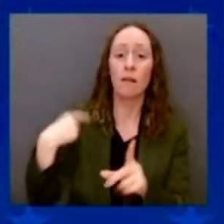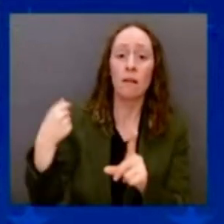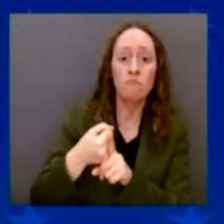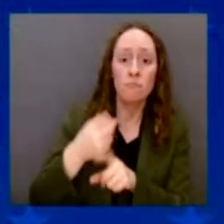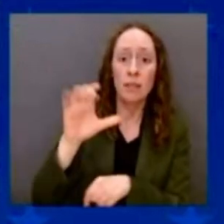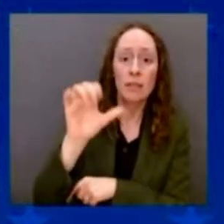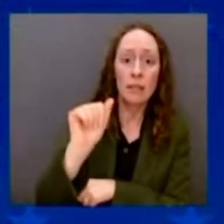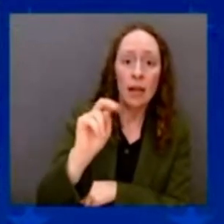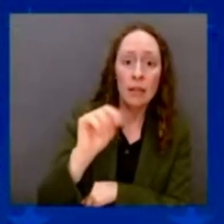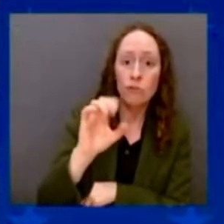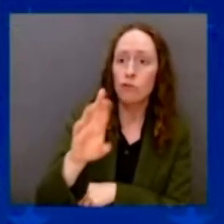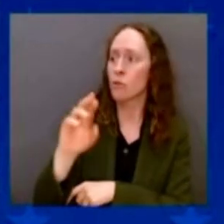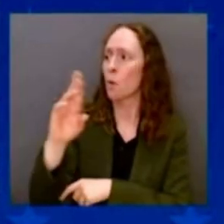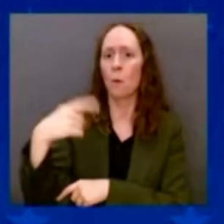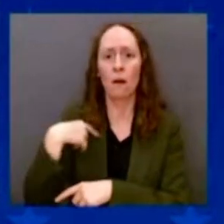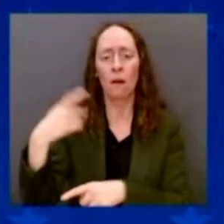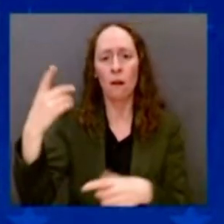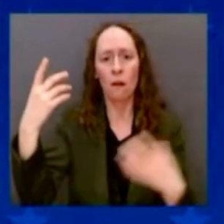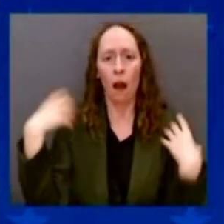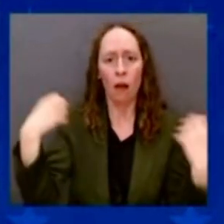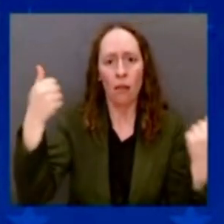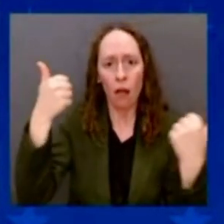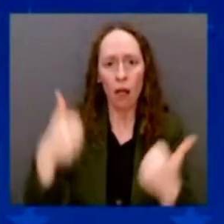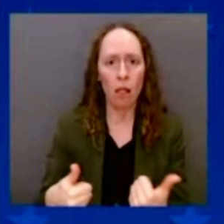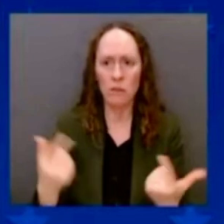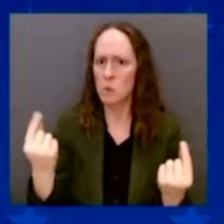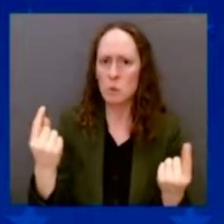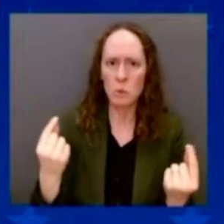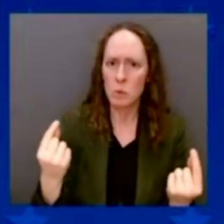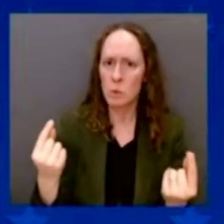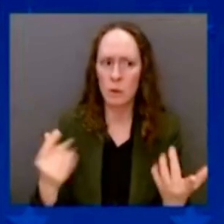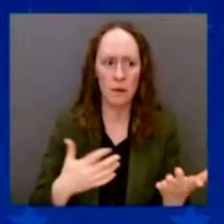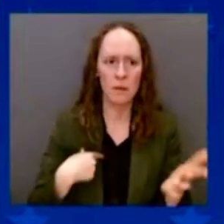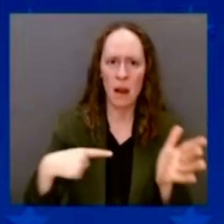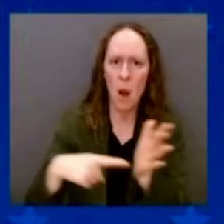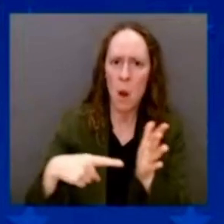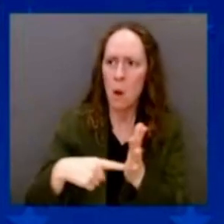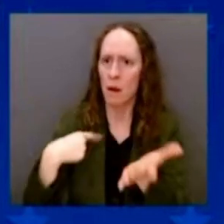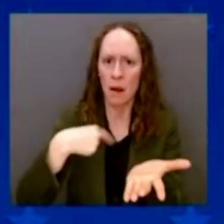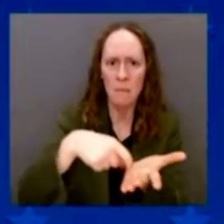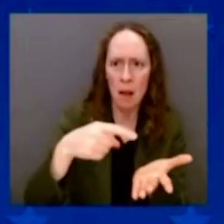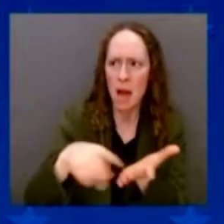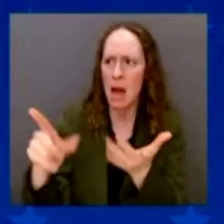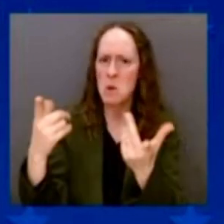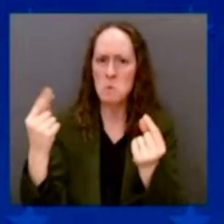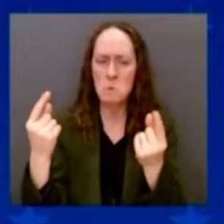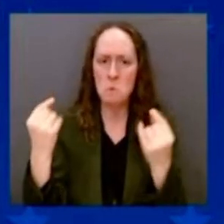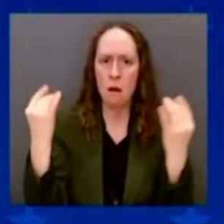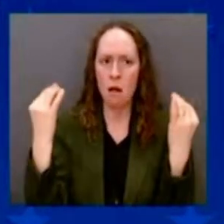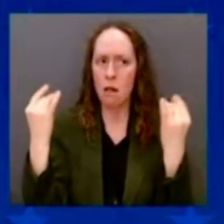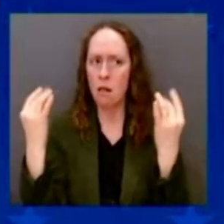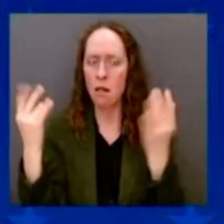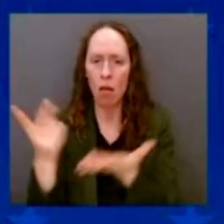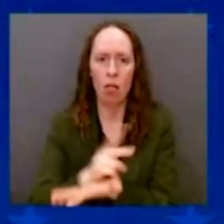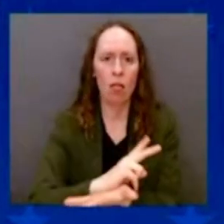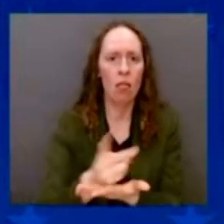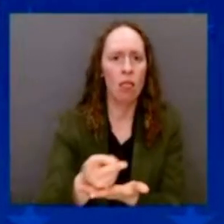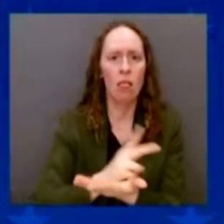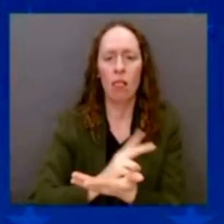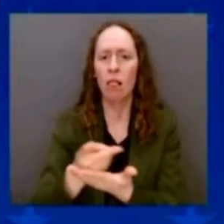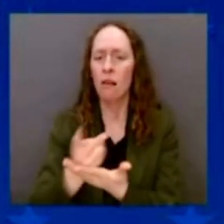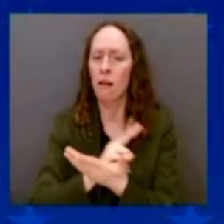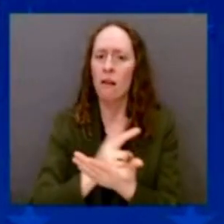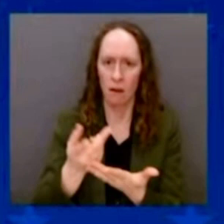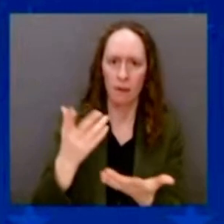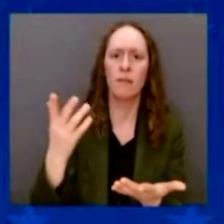I can tell the story, and my dad would probably be mad at my telling him were he alive. We lived in a three-bedroom, split-level home. Nice —